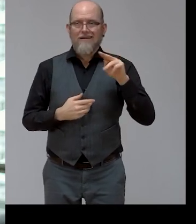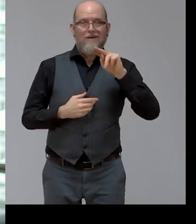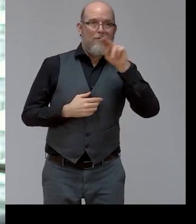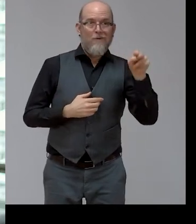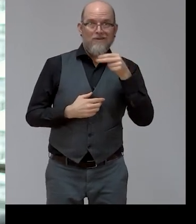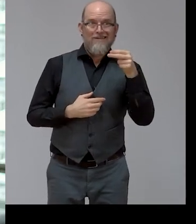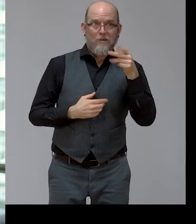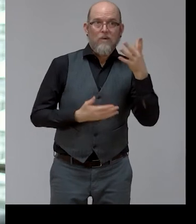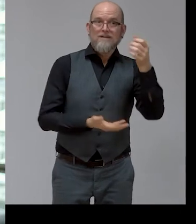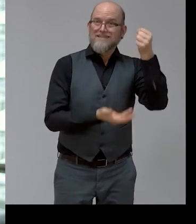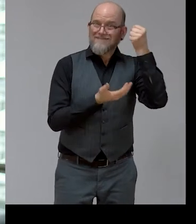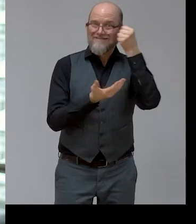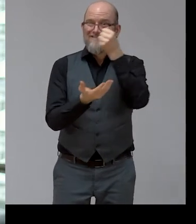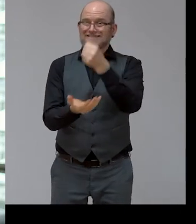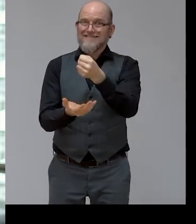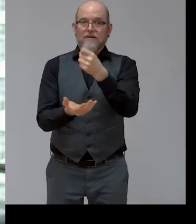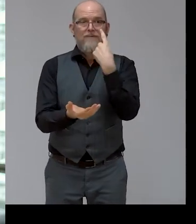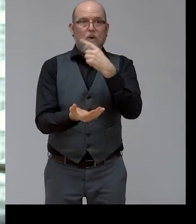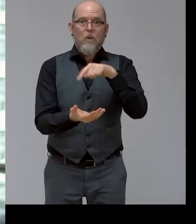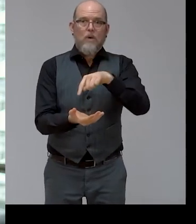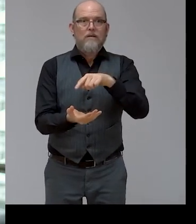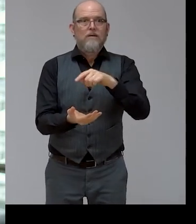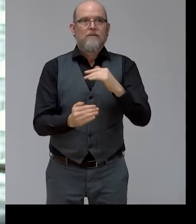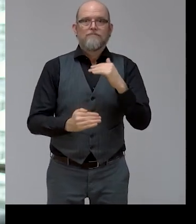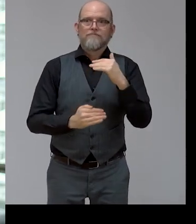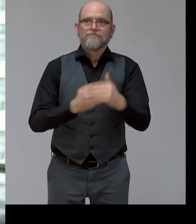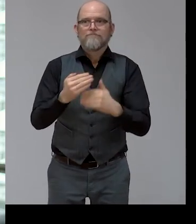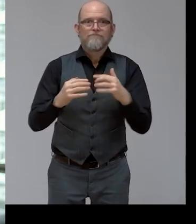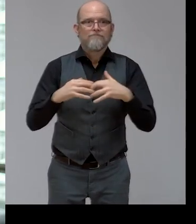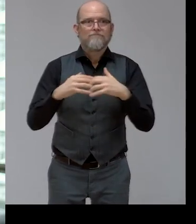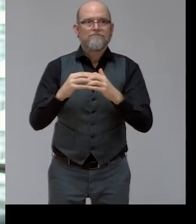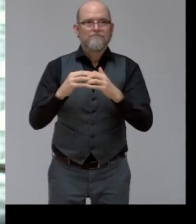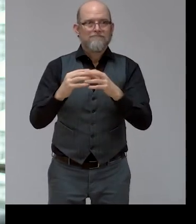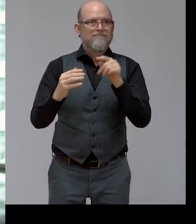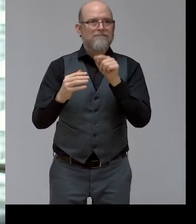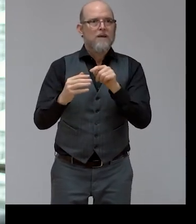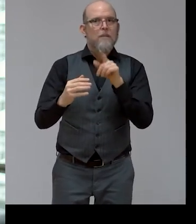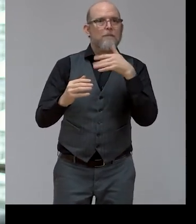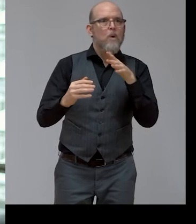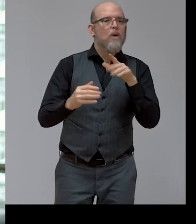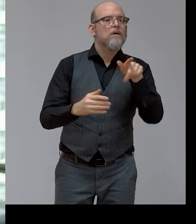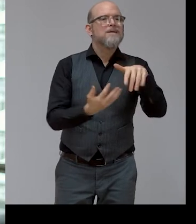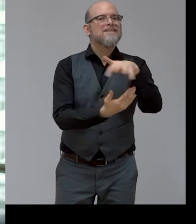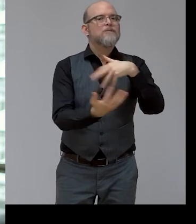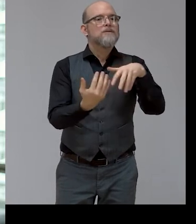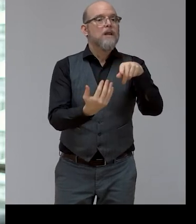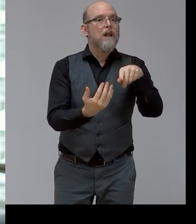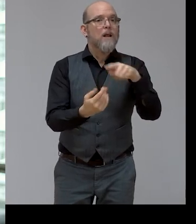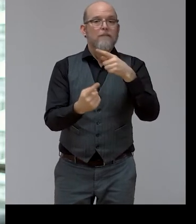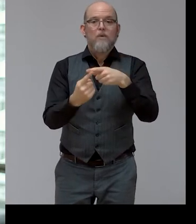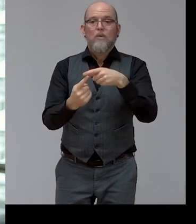used in a way that achieves a more social and inclusive European Union.